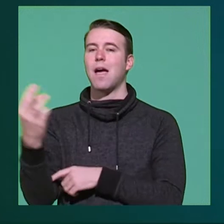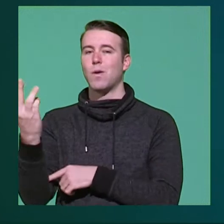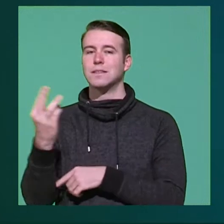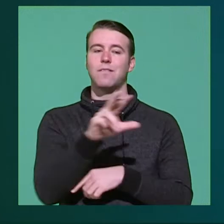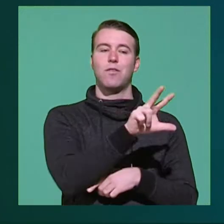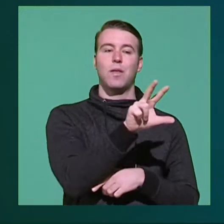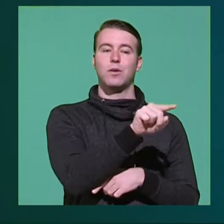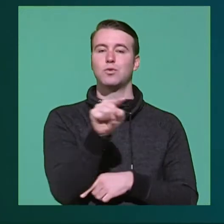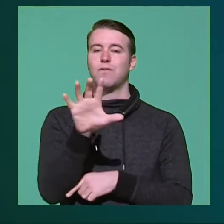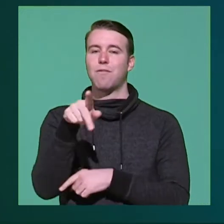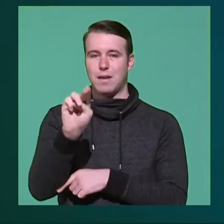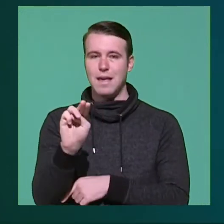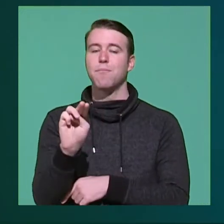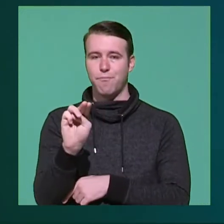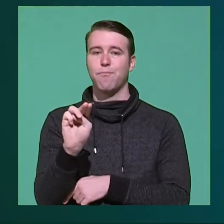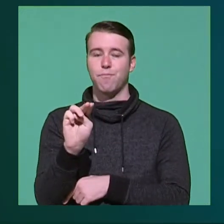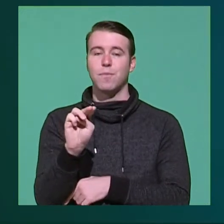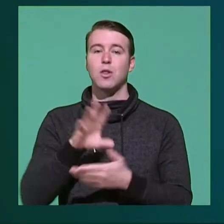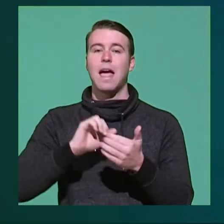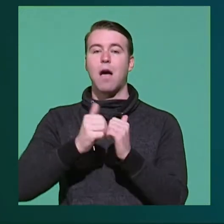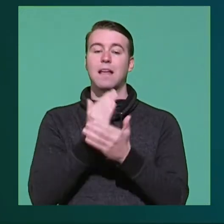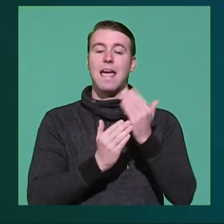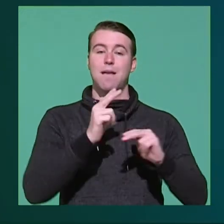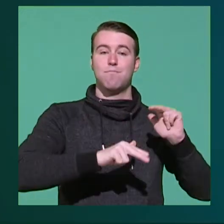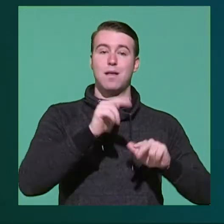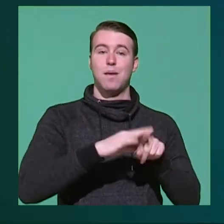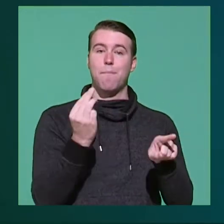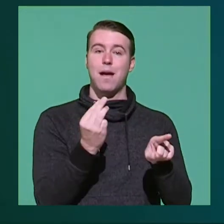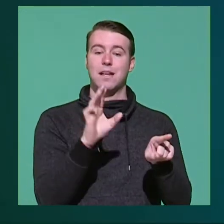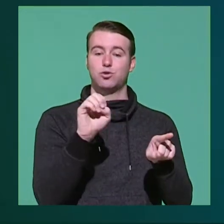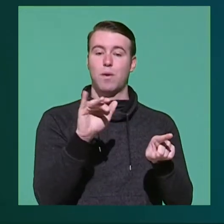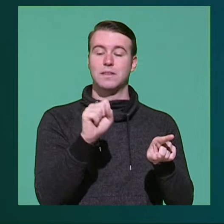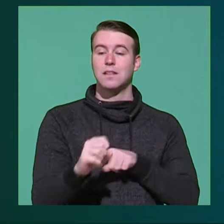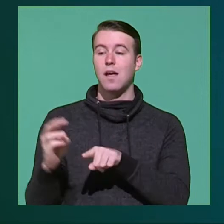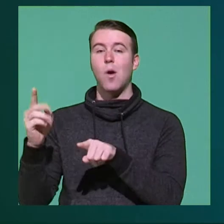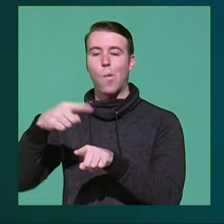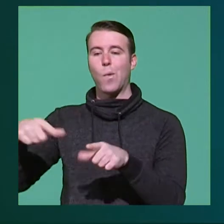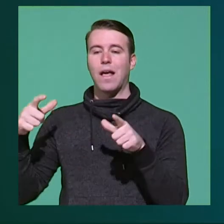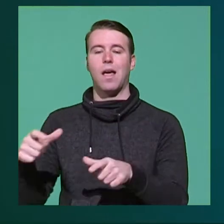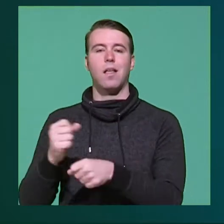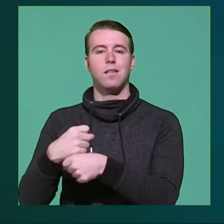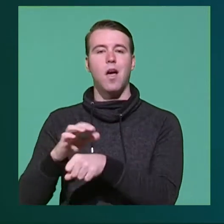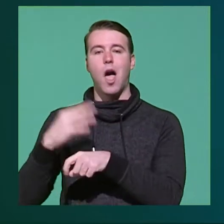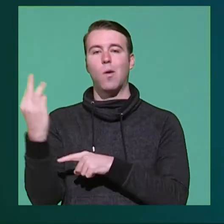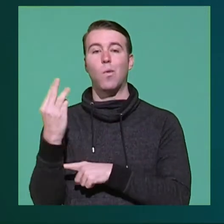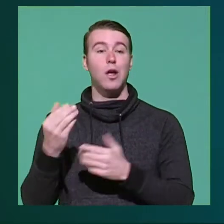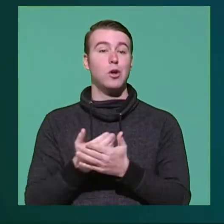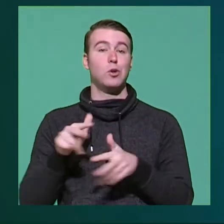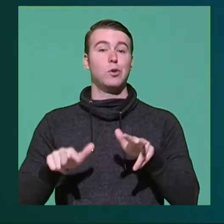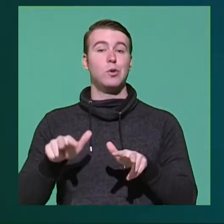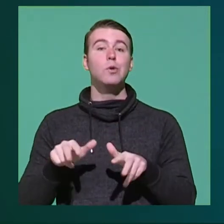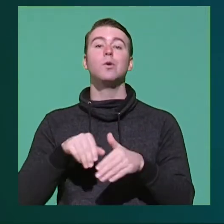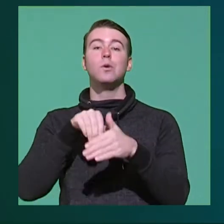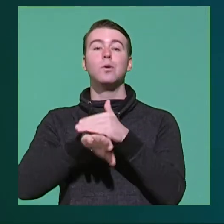from 3.30 to 5 p.m. Learn how to hand build pieces on Mondays and learn wheel throwing skills on Wednesdays. Newbies need to arrive